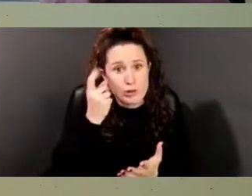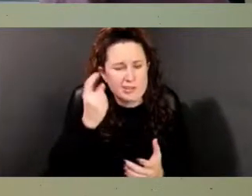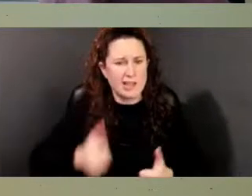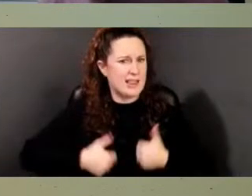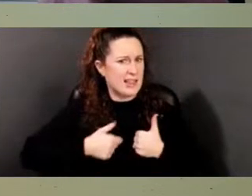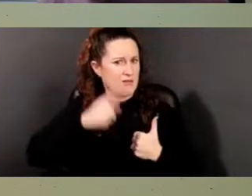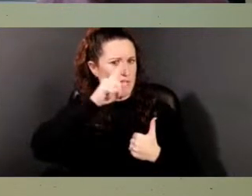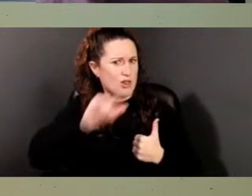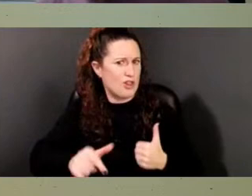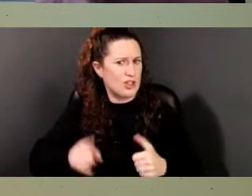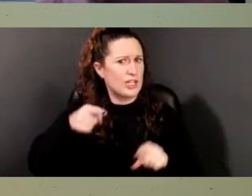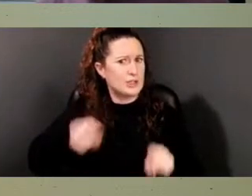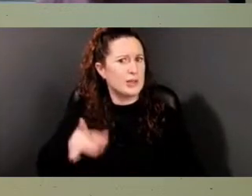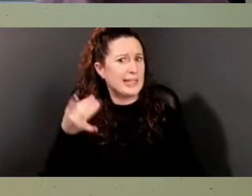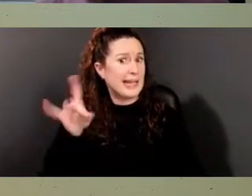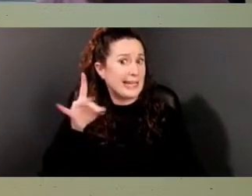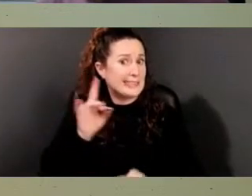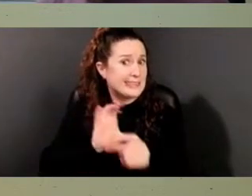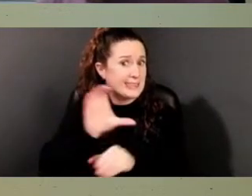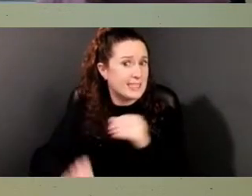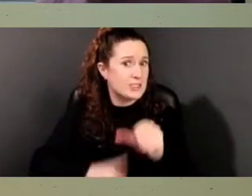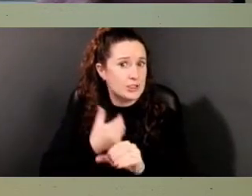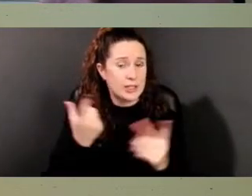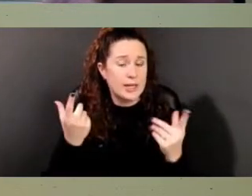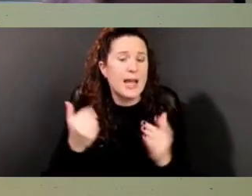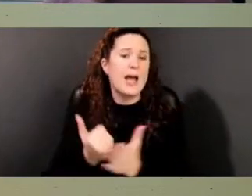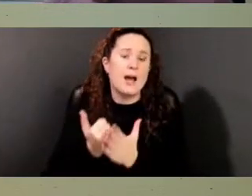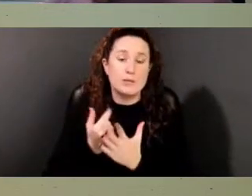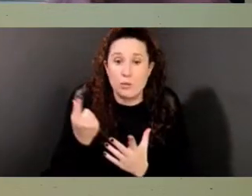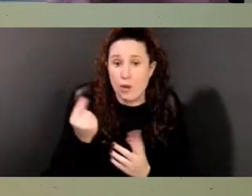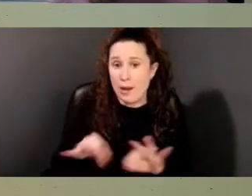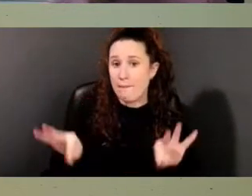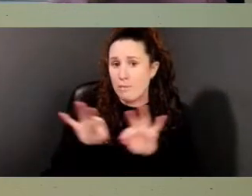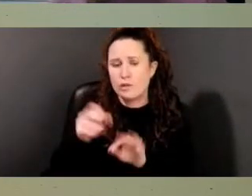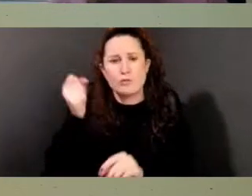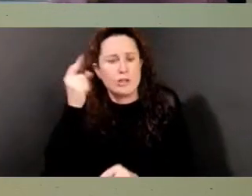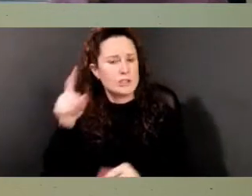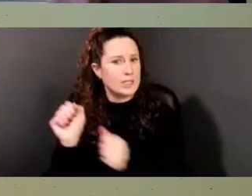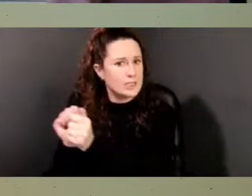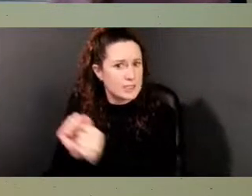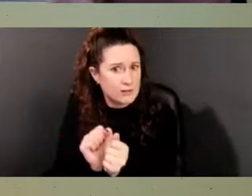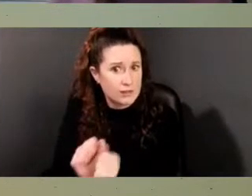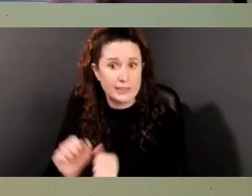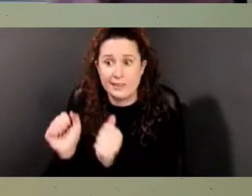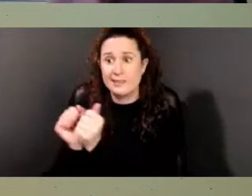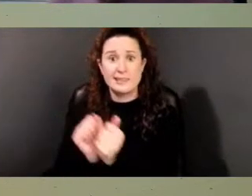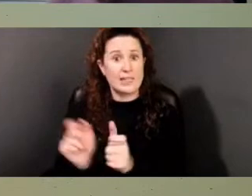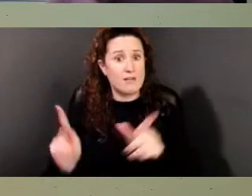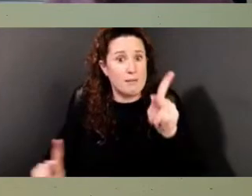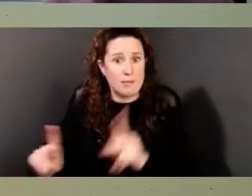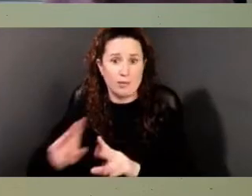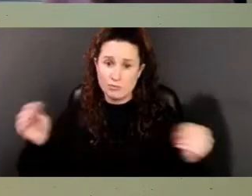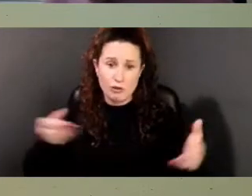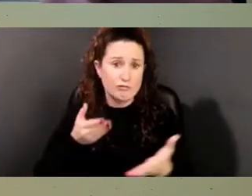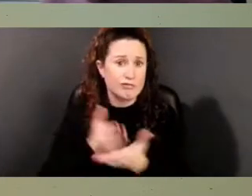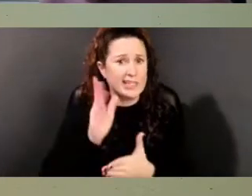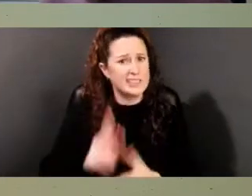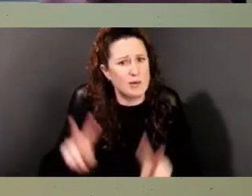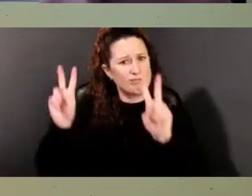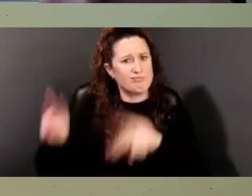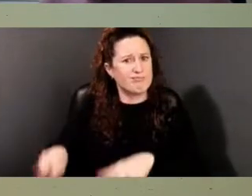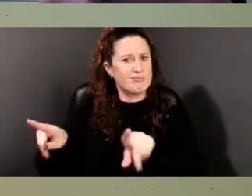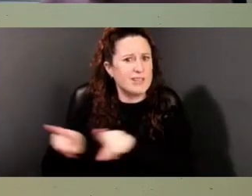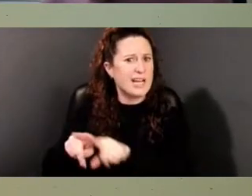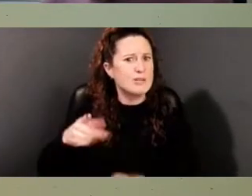century is understanding the institution of slavery. Enslaved people had no legal rights and were treated as property. That